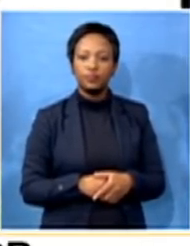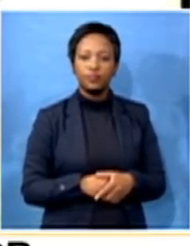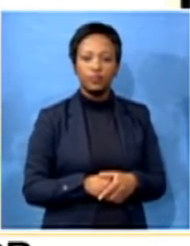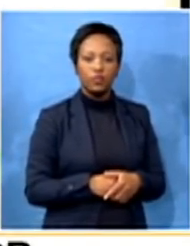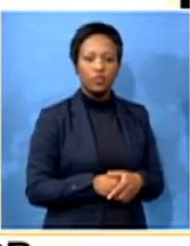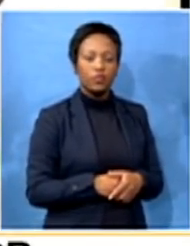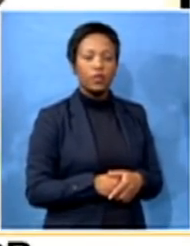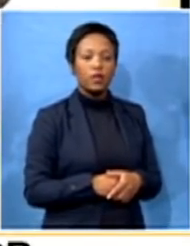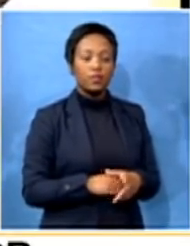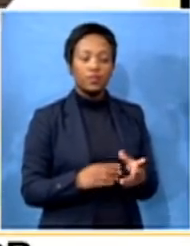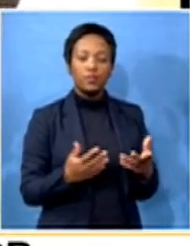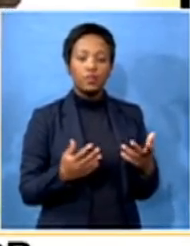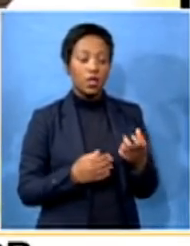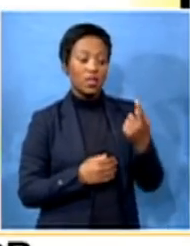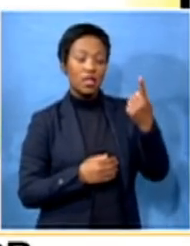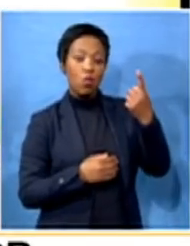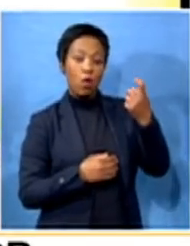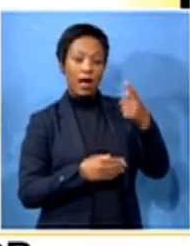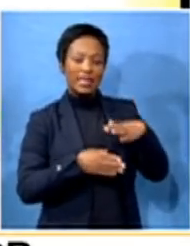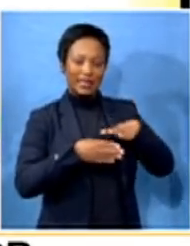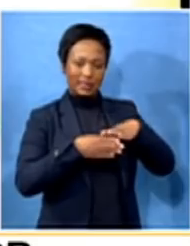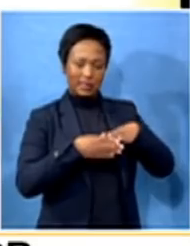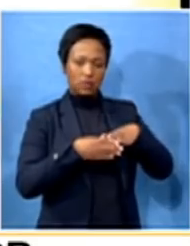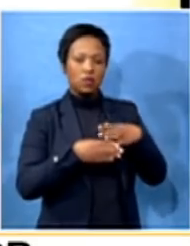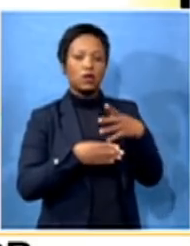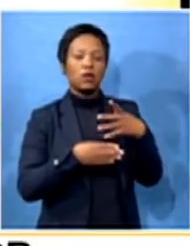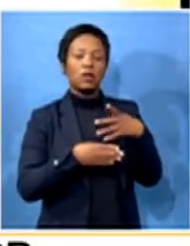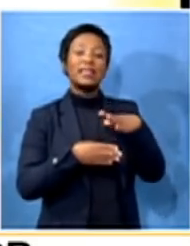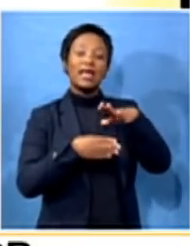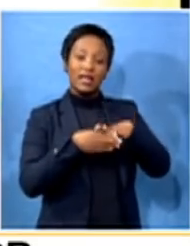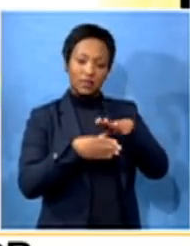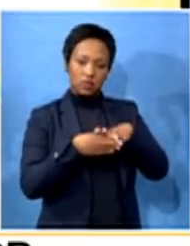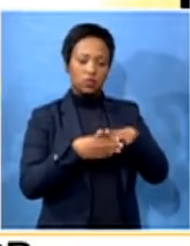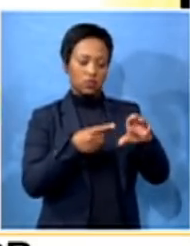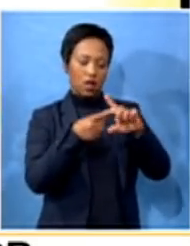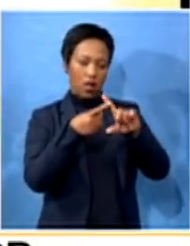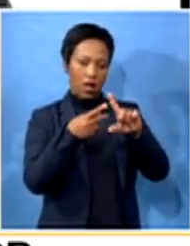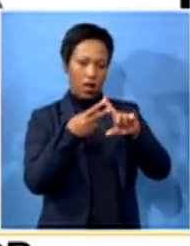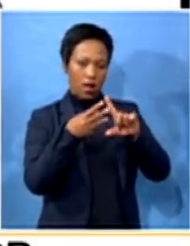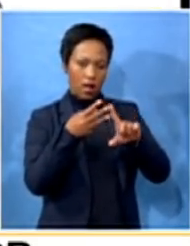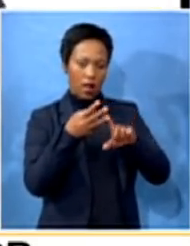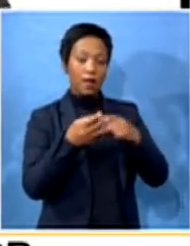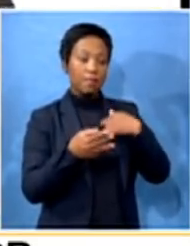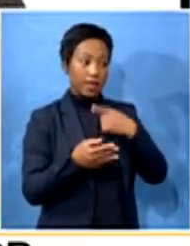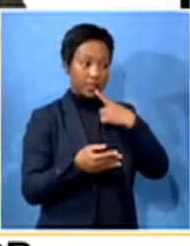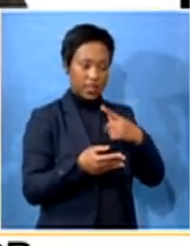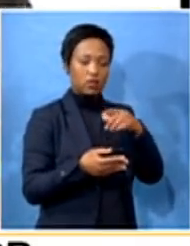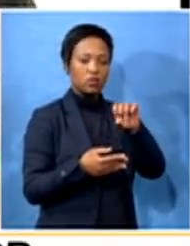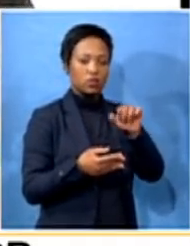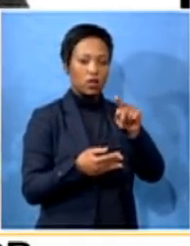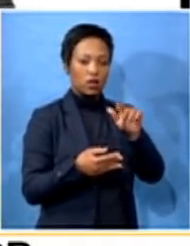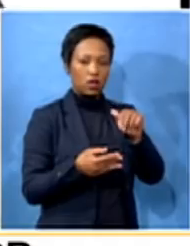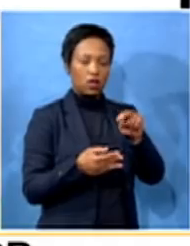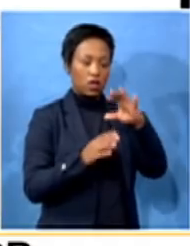That's one of the reasons, overall, Sakina, the reasons, as I'm saying, that the assessment of the ANC